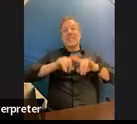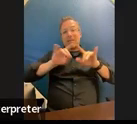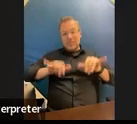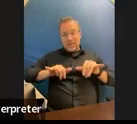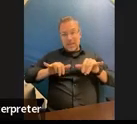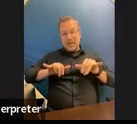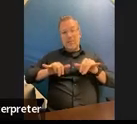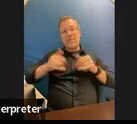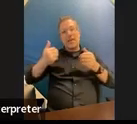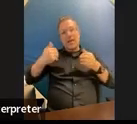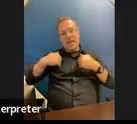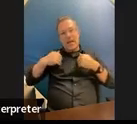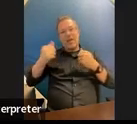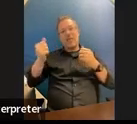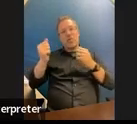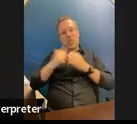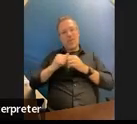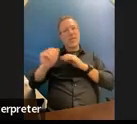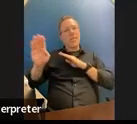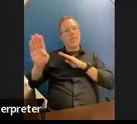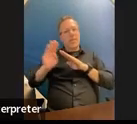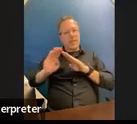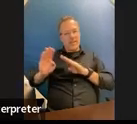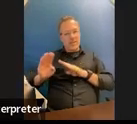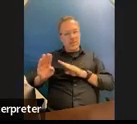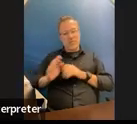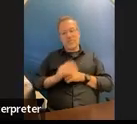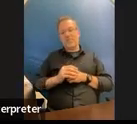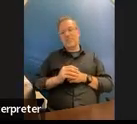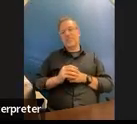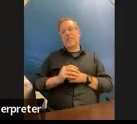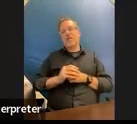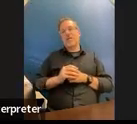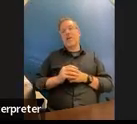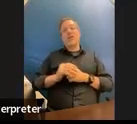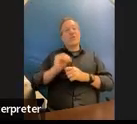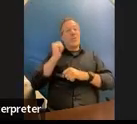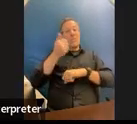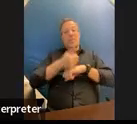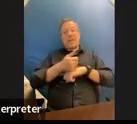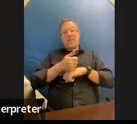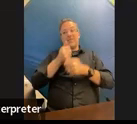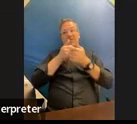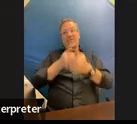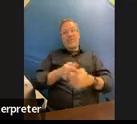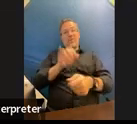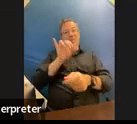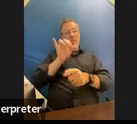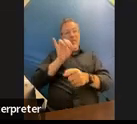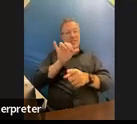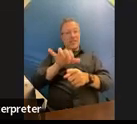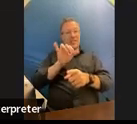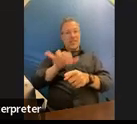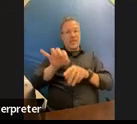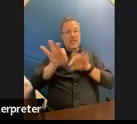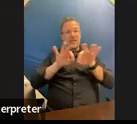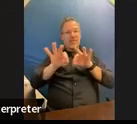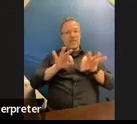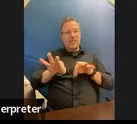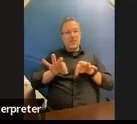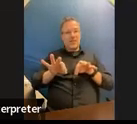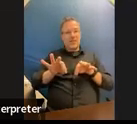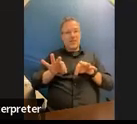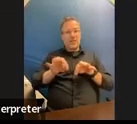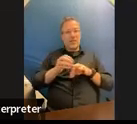in adaptive behaviors right so just based on that definition right if if a student is